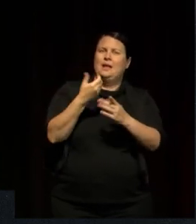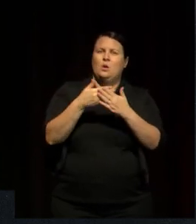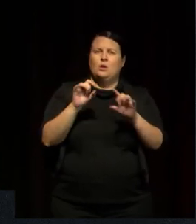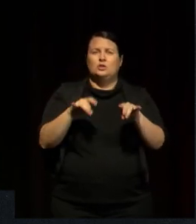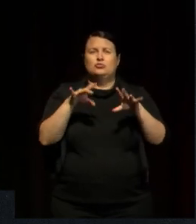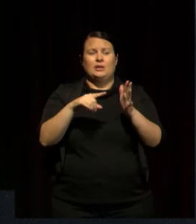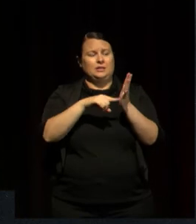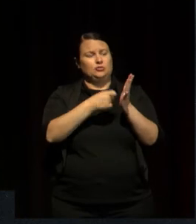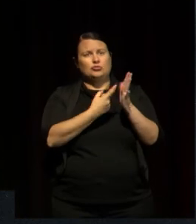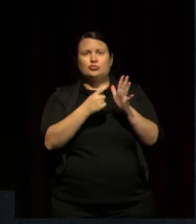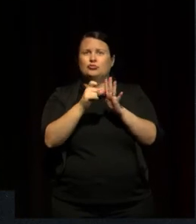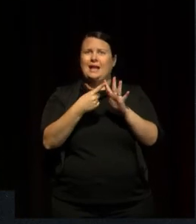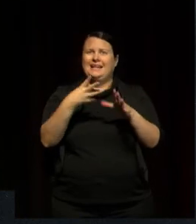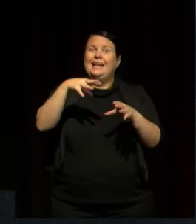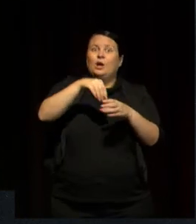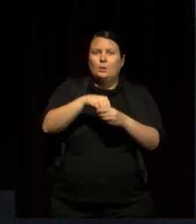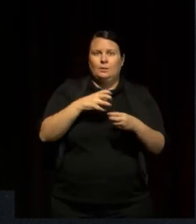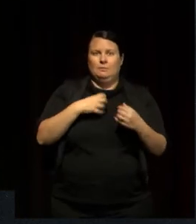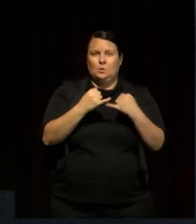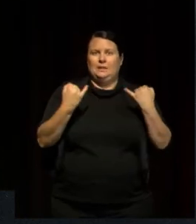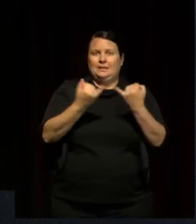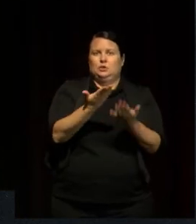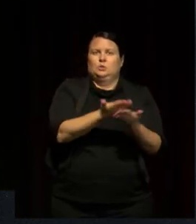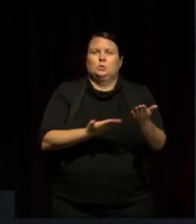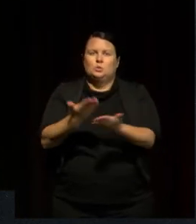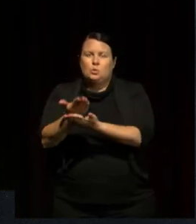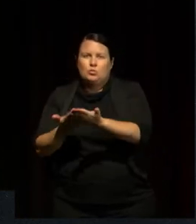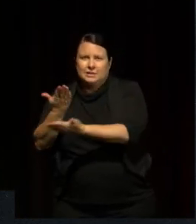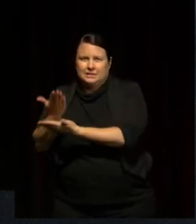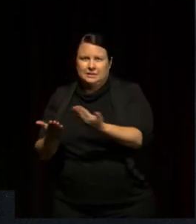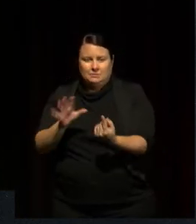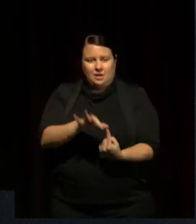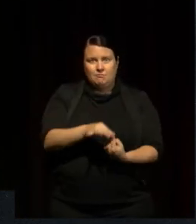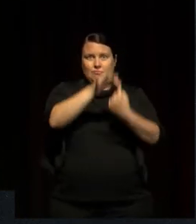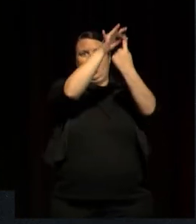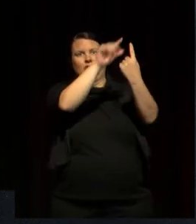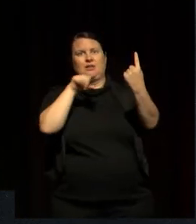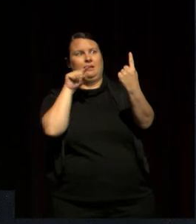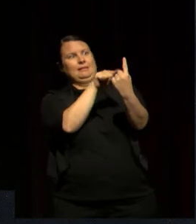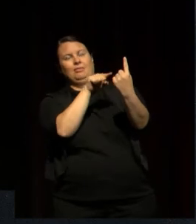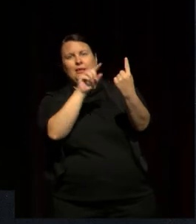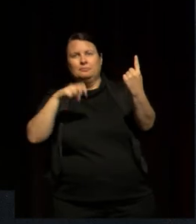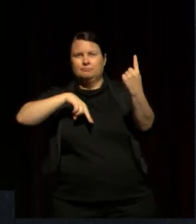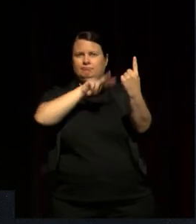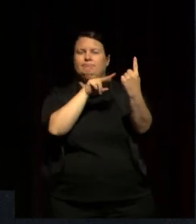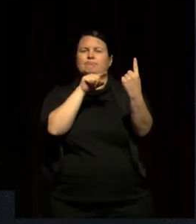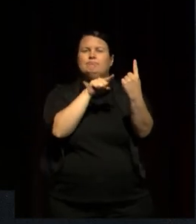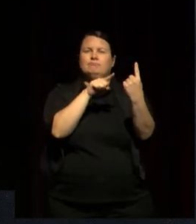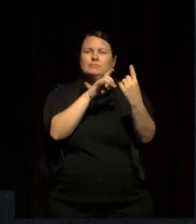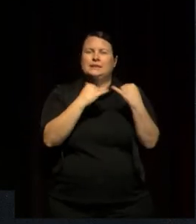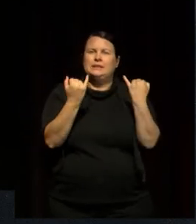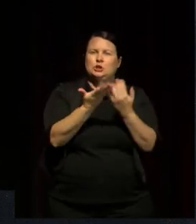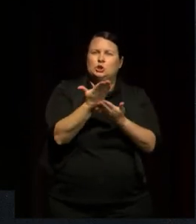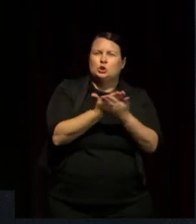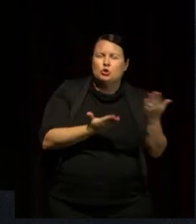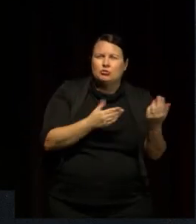offerings that prioritised Indigenous stories and prioritised Indigenous